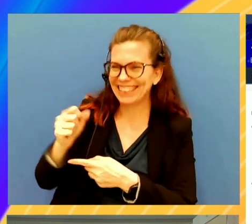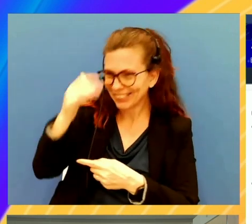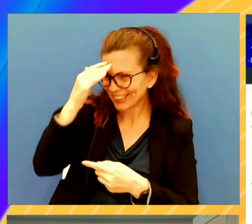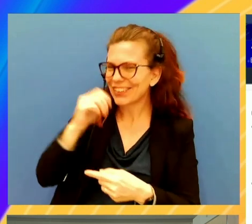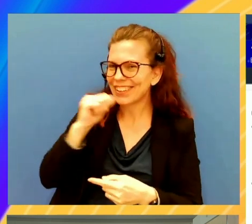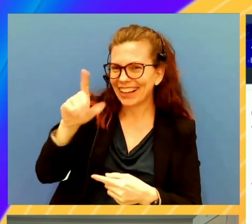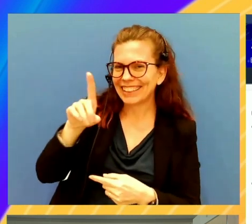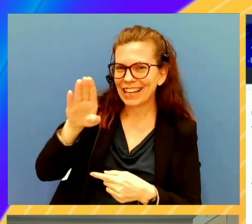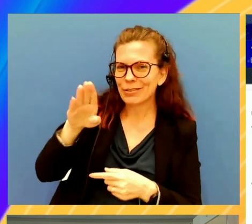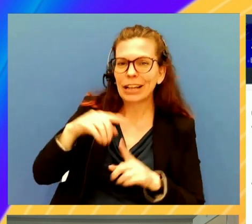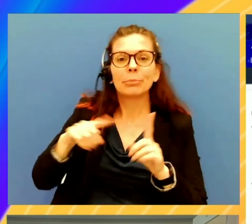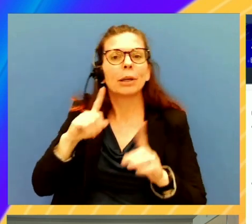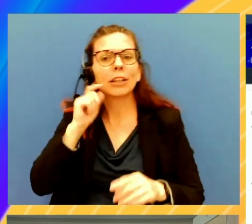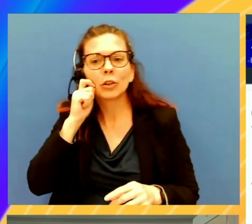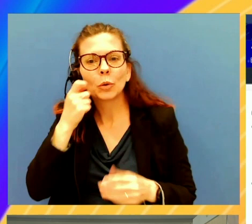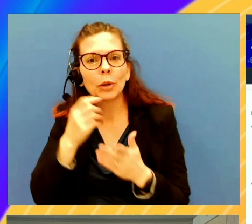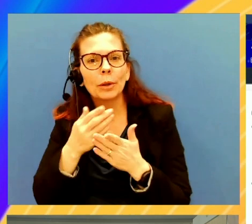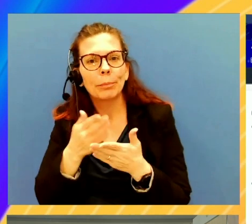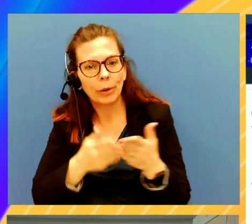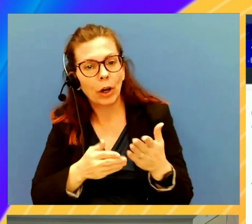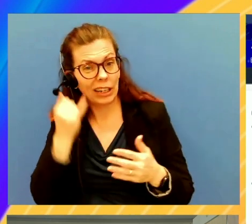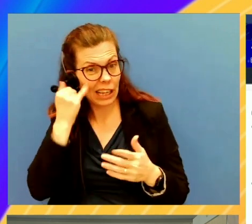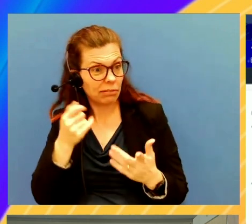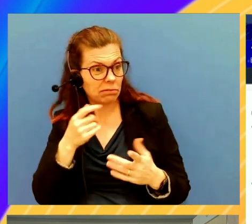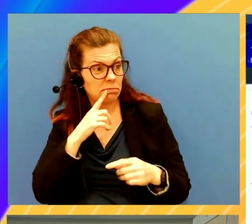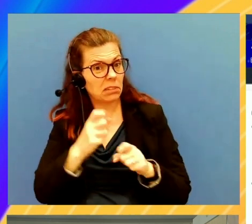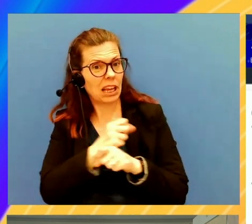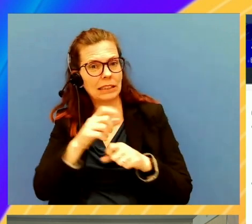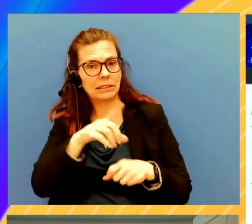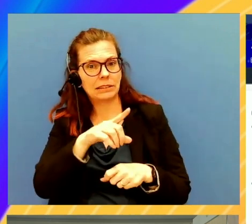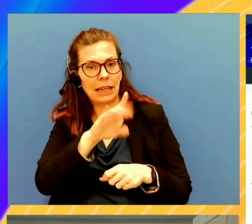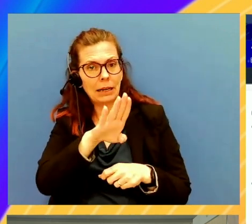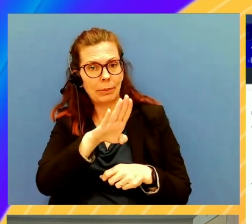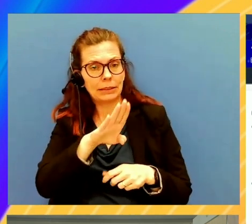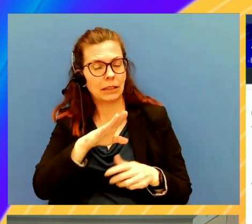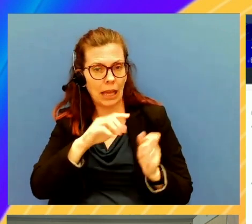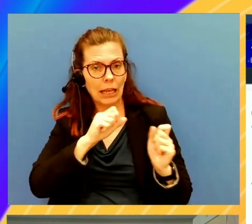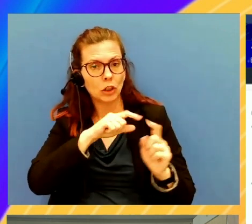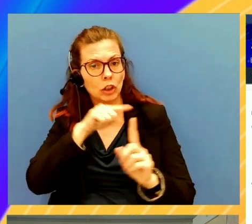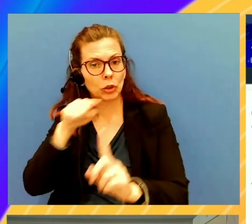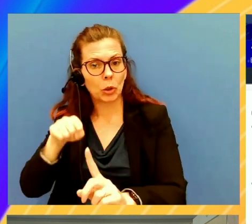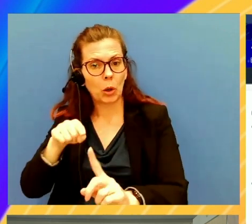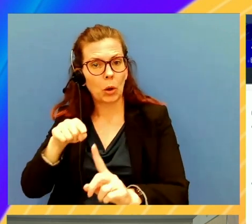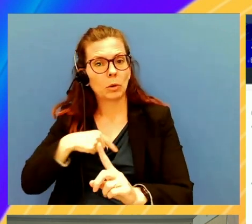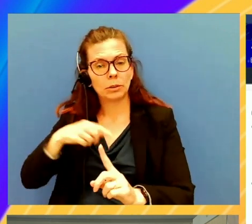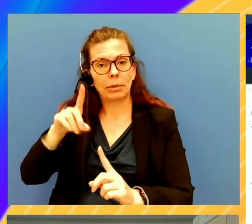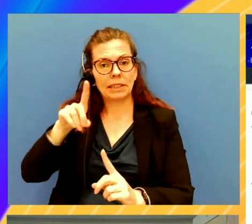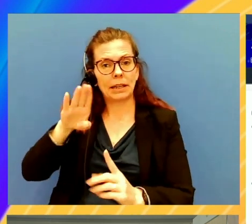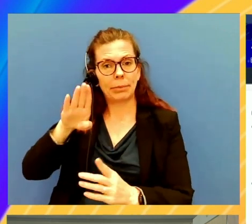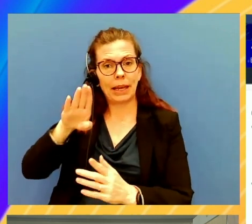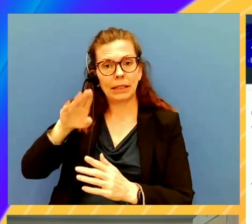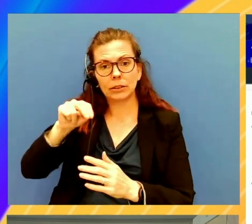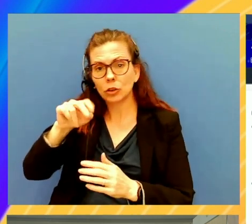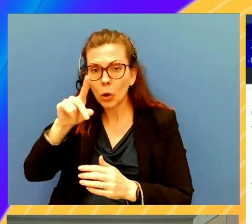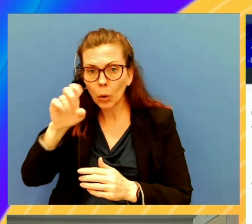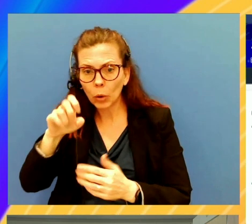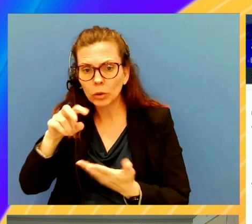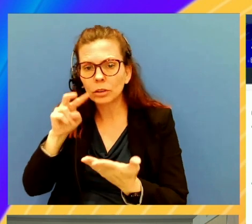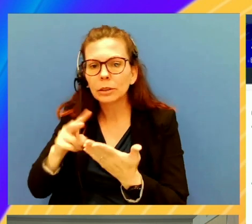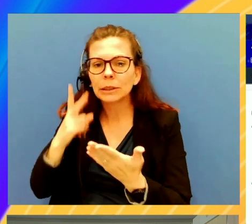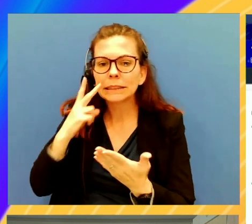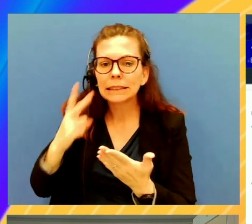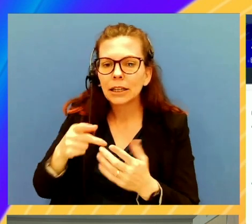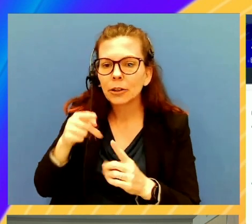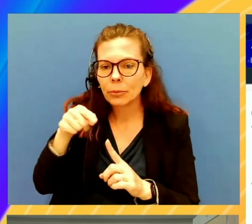But what's really cool about that, too, if it was the database, I'd be able to go to the database node, look at where it says